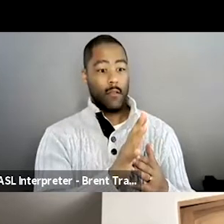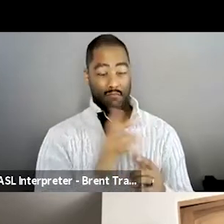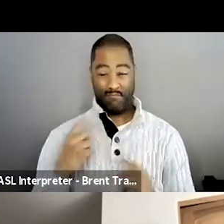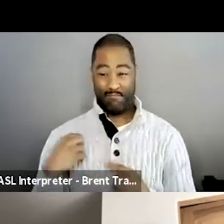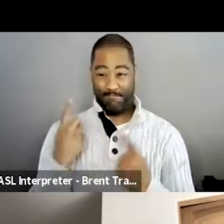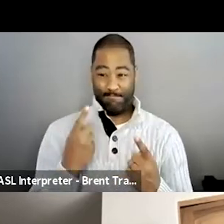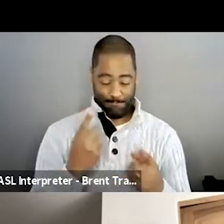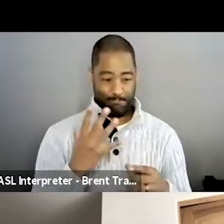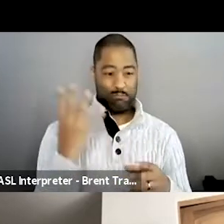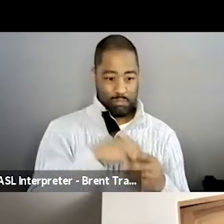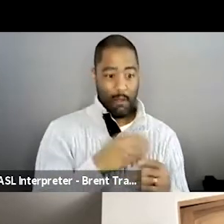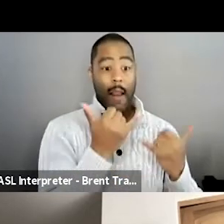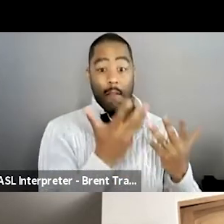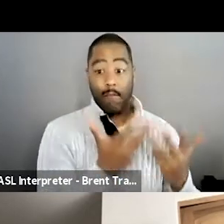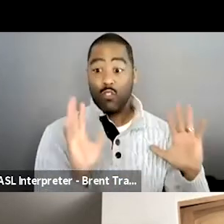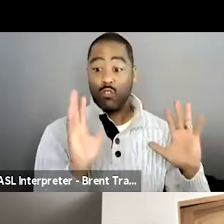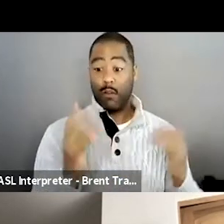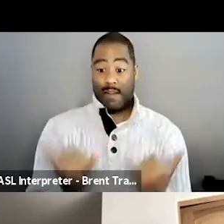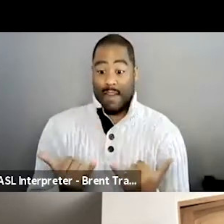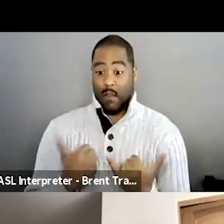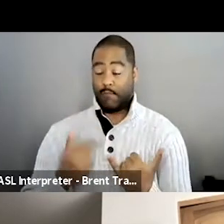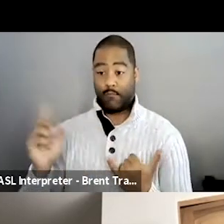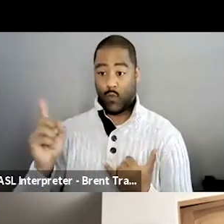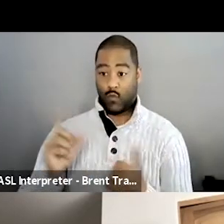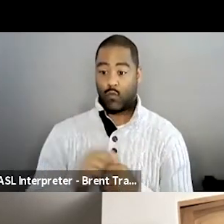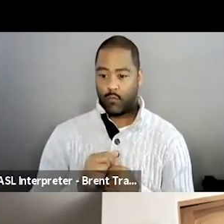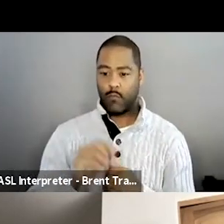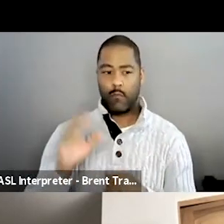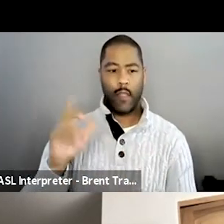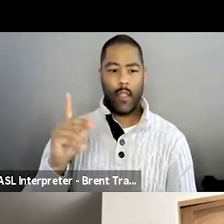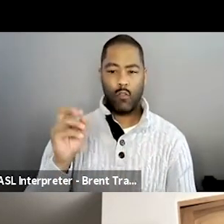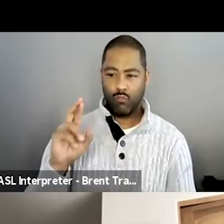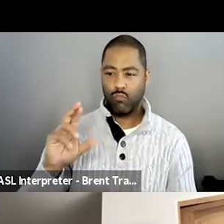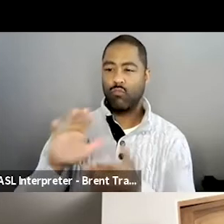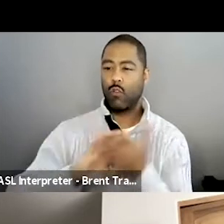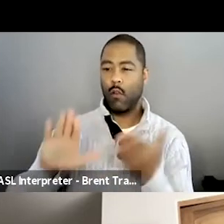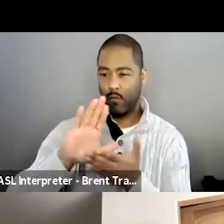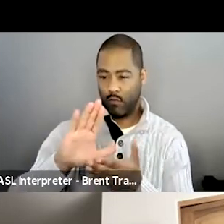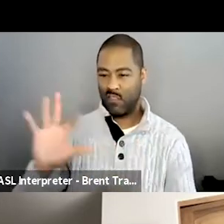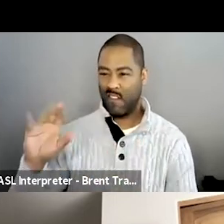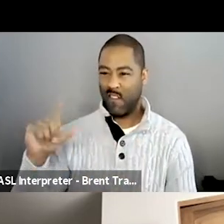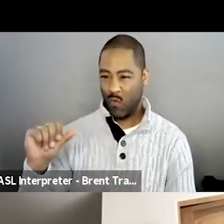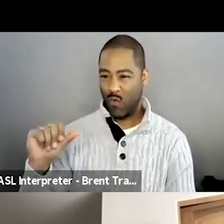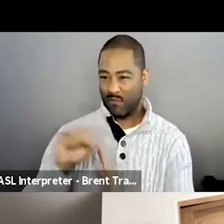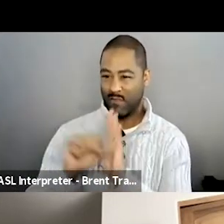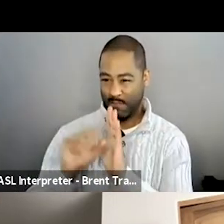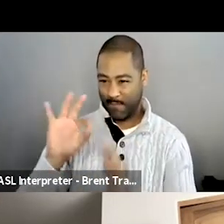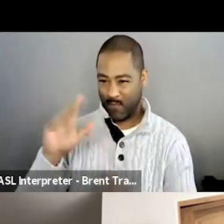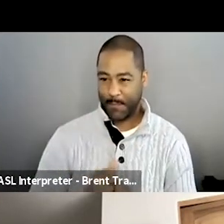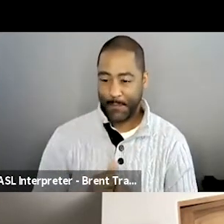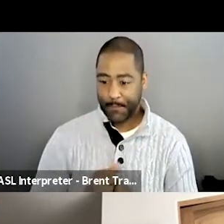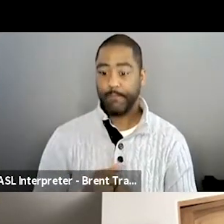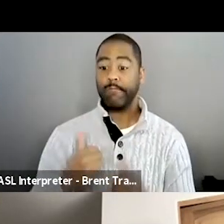College. I've had numerous opportunities that I've been able to take and really